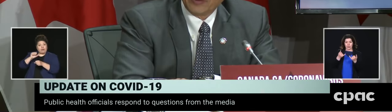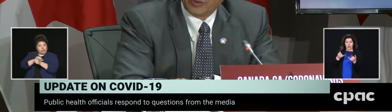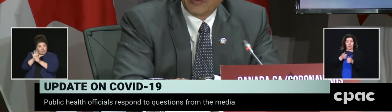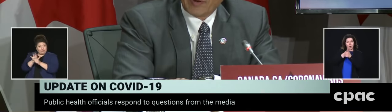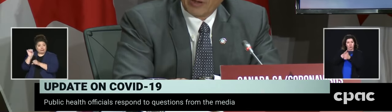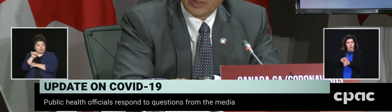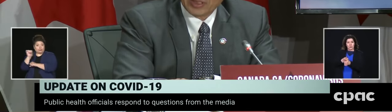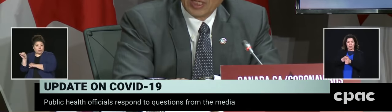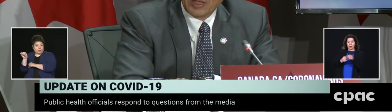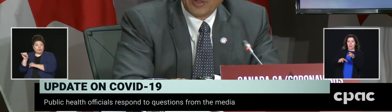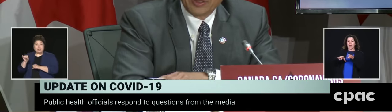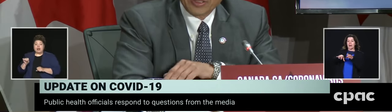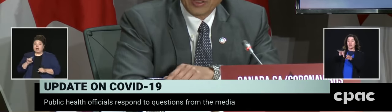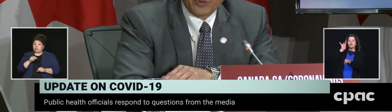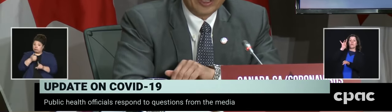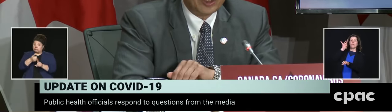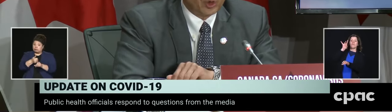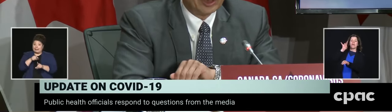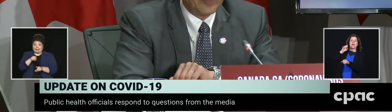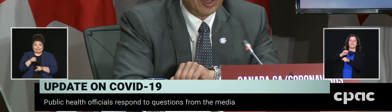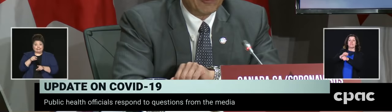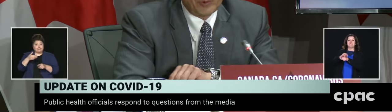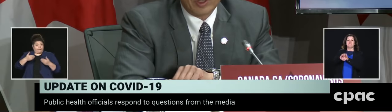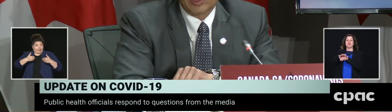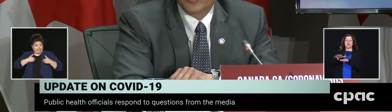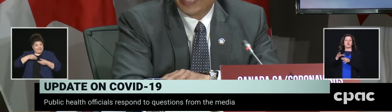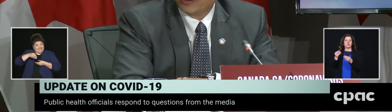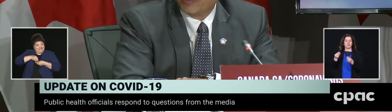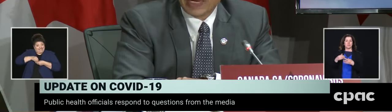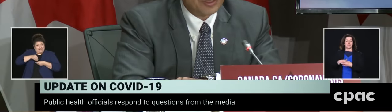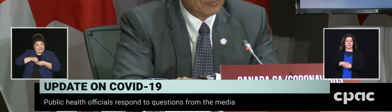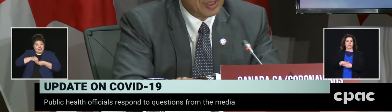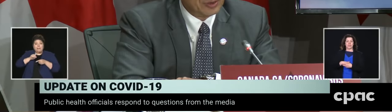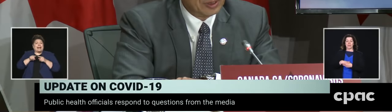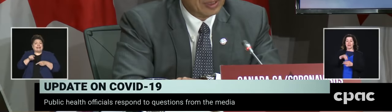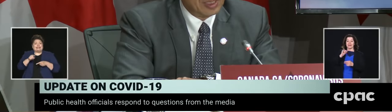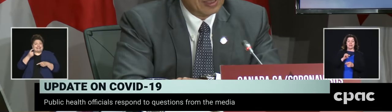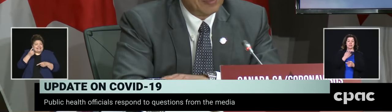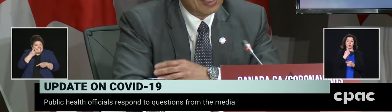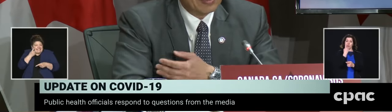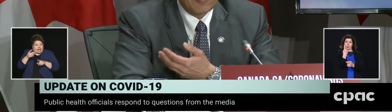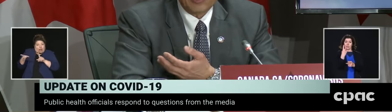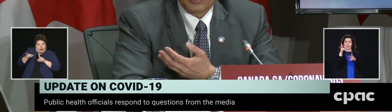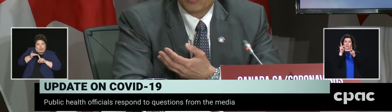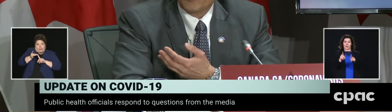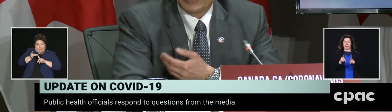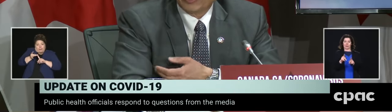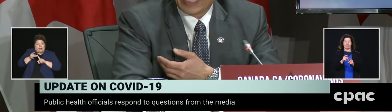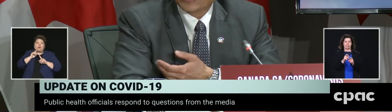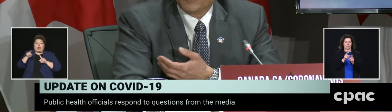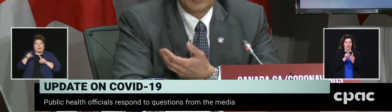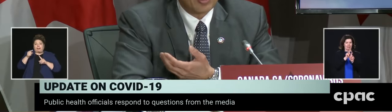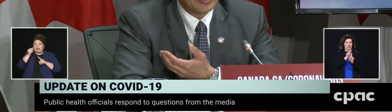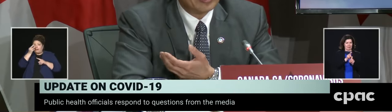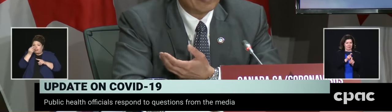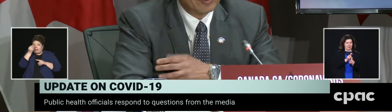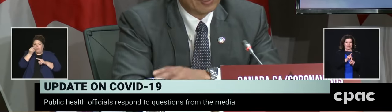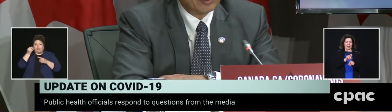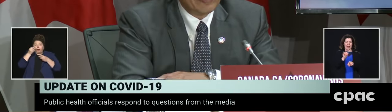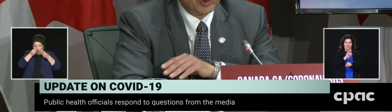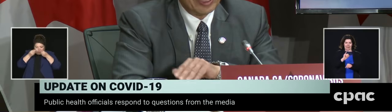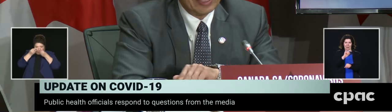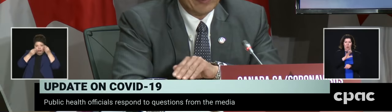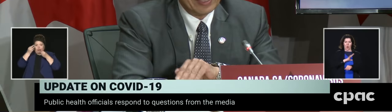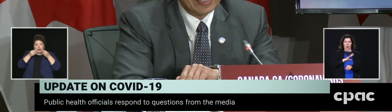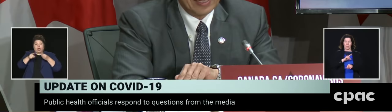be infected with the virus, but they're still within the early part of what we call their incubation period, that means the viral load might not actually be high enough.